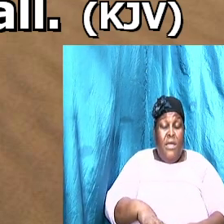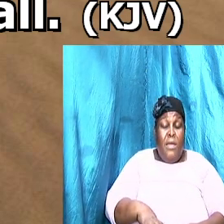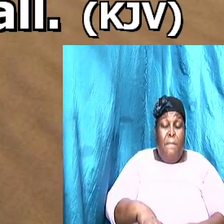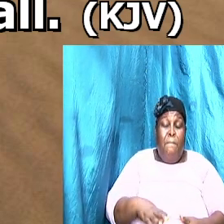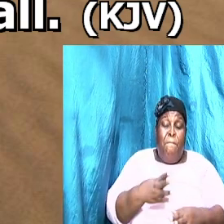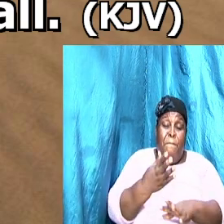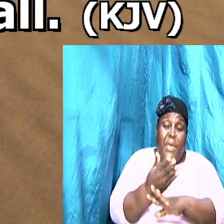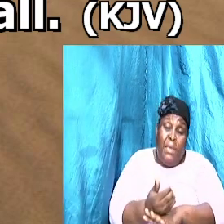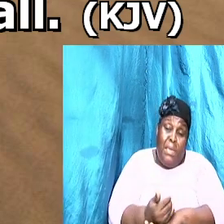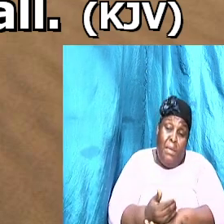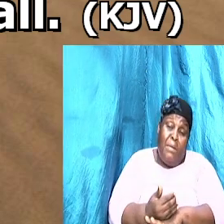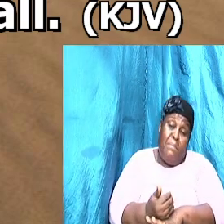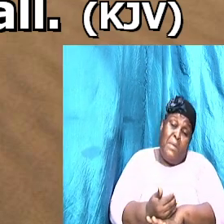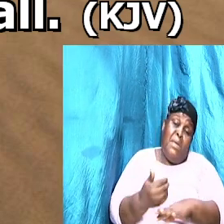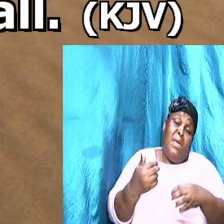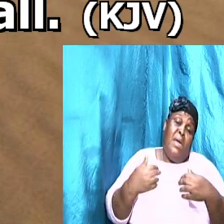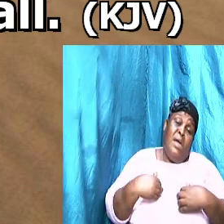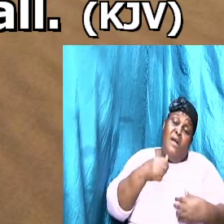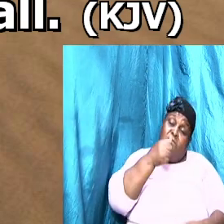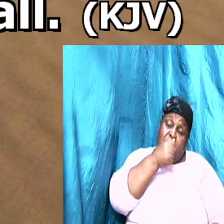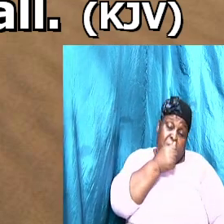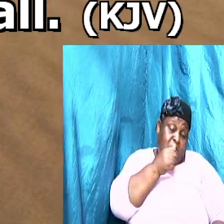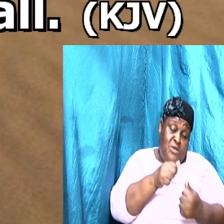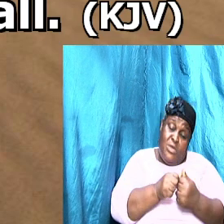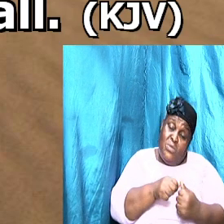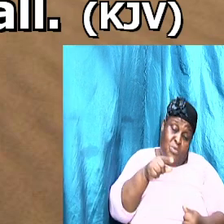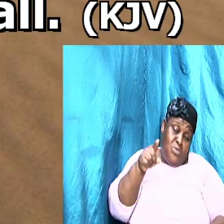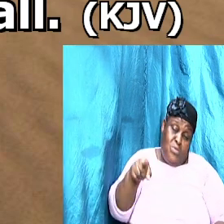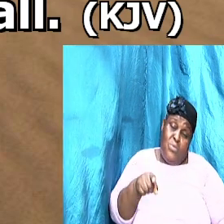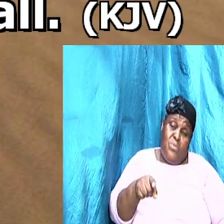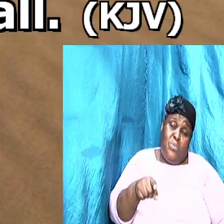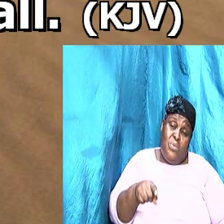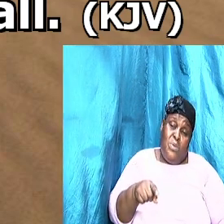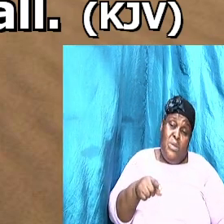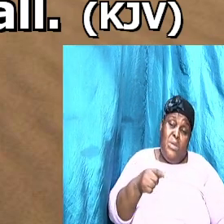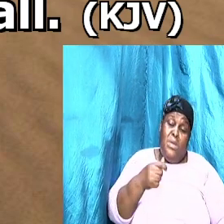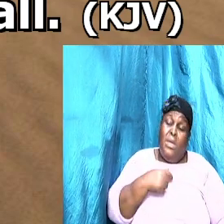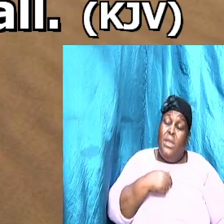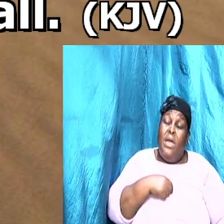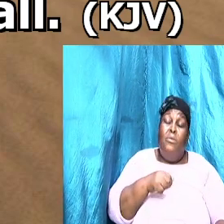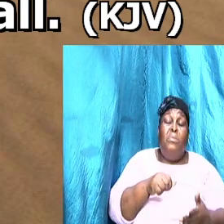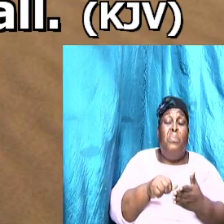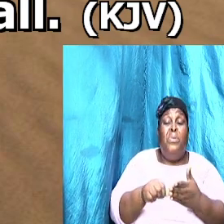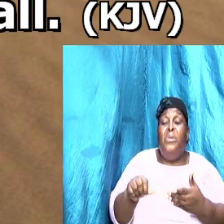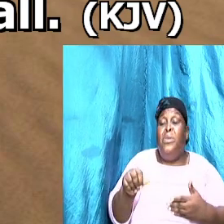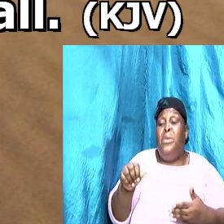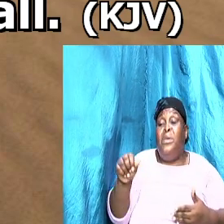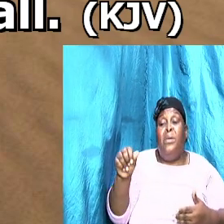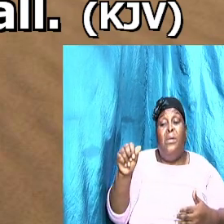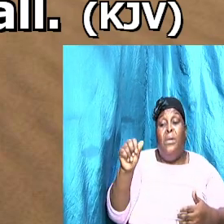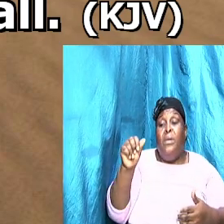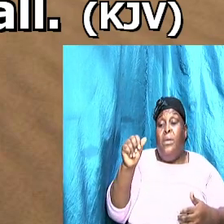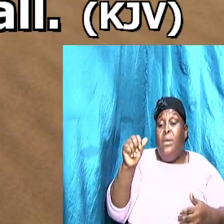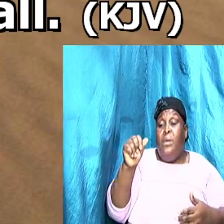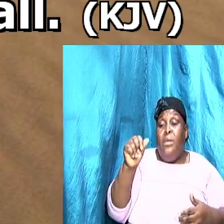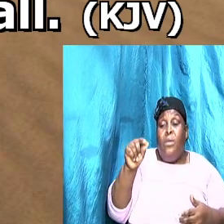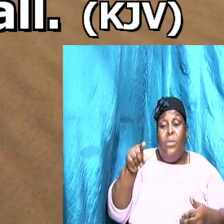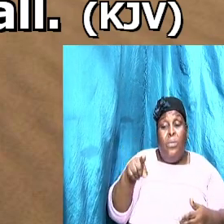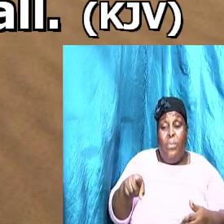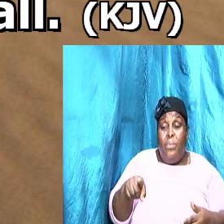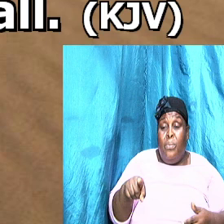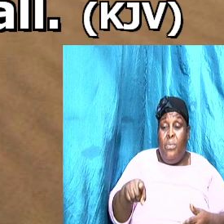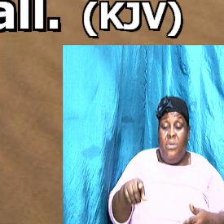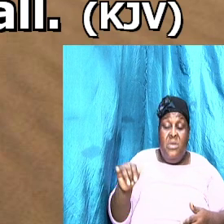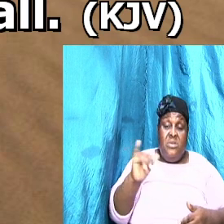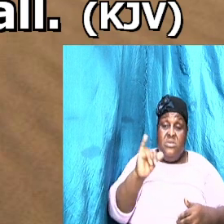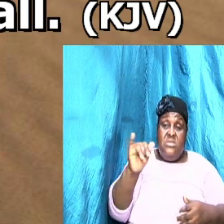patience with me and I will pay thee all. Notice, you know, is the same word this servant used